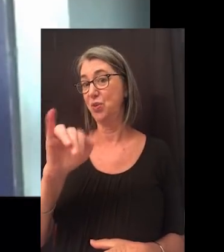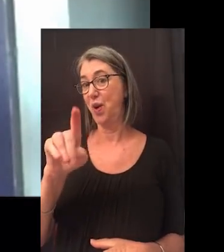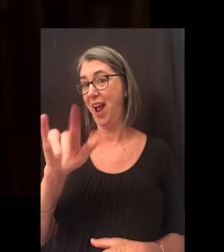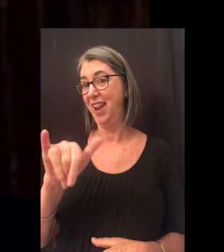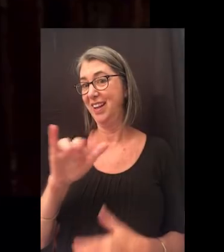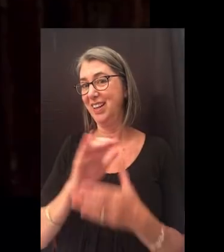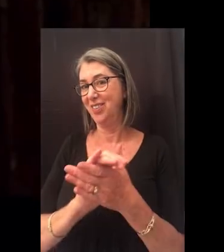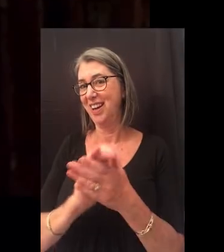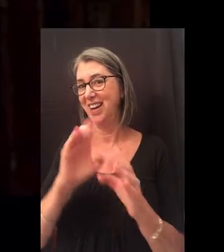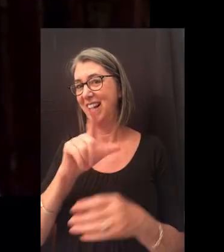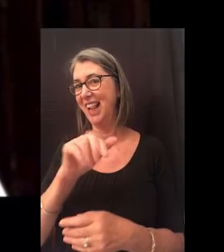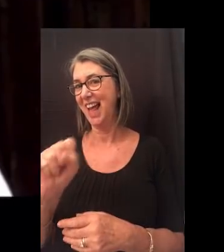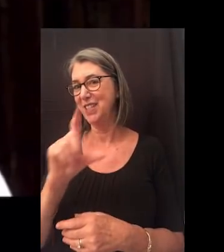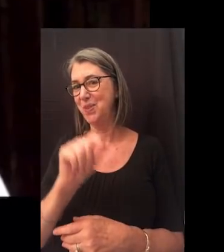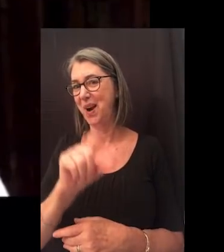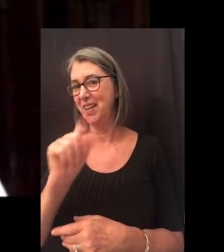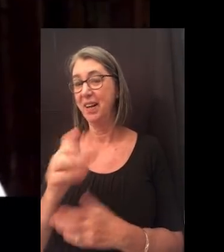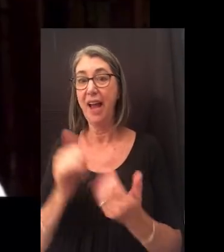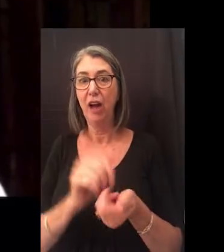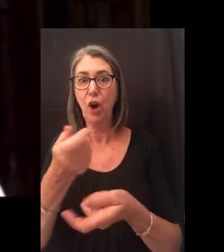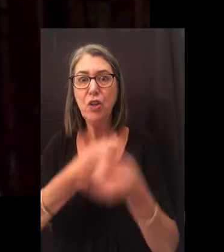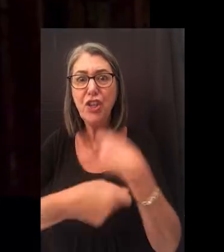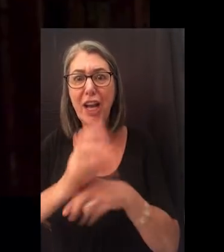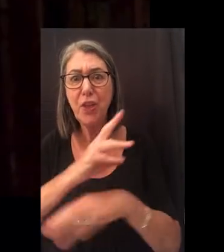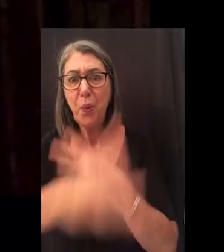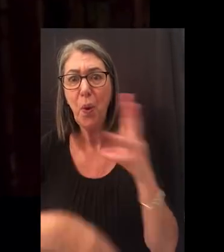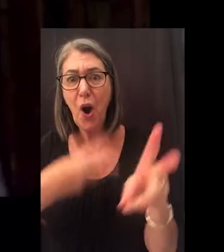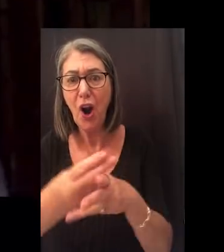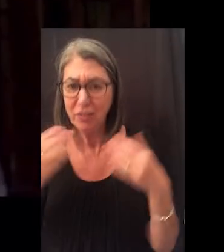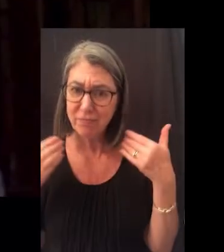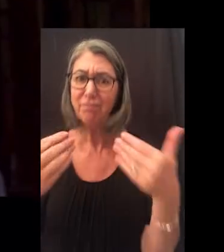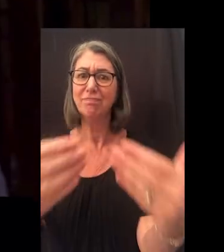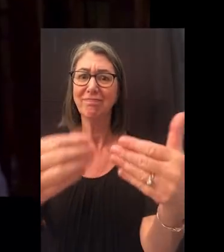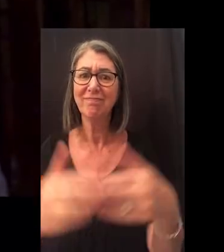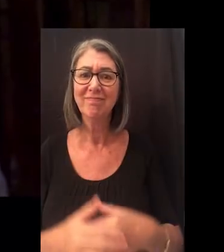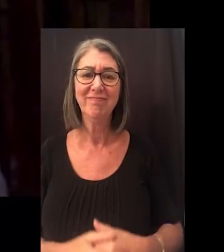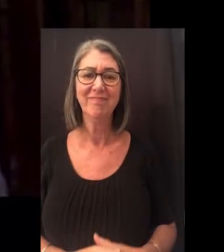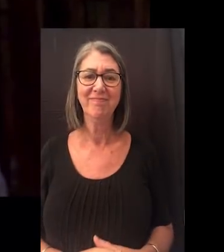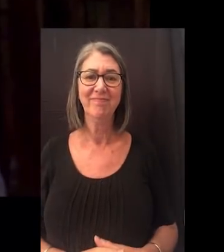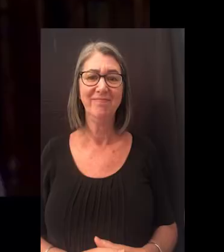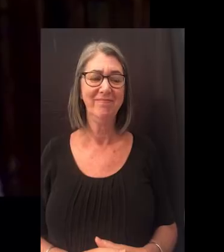Hi, it's Dr. Riley. Congratulations, class of 2020. Now go change the world.